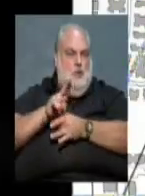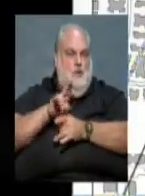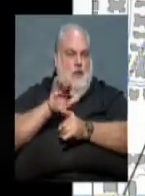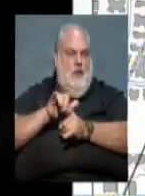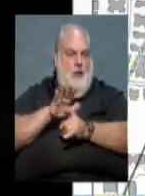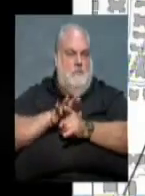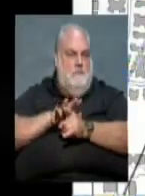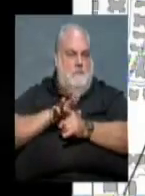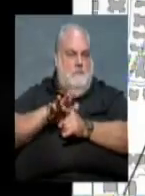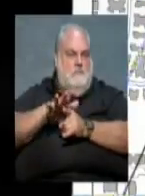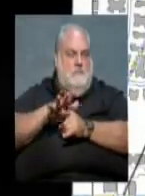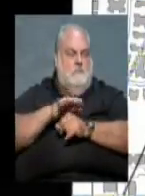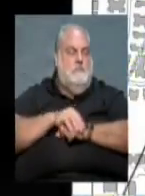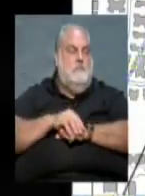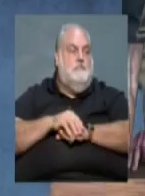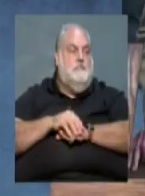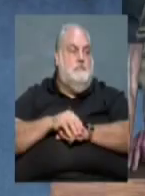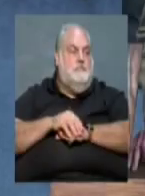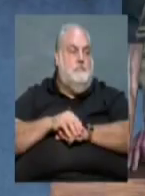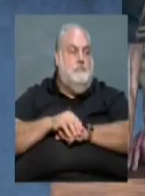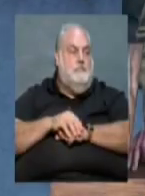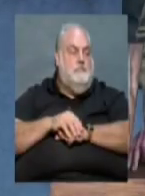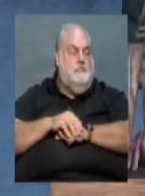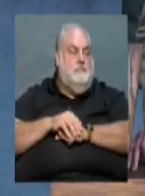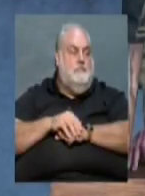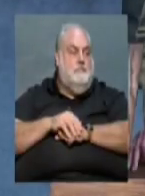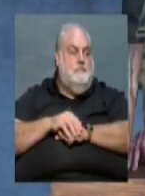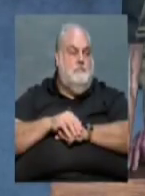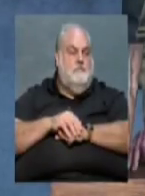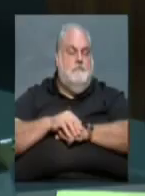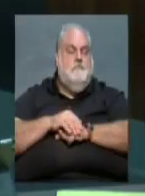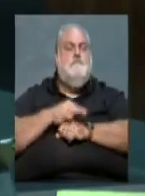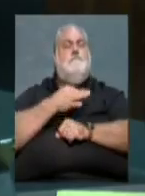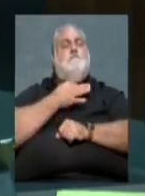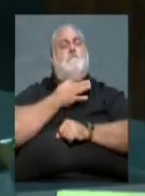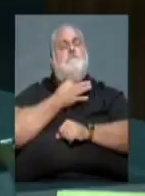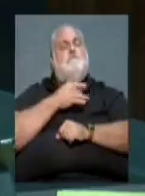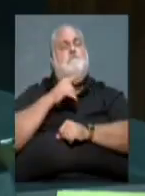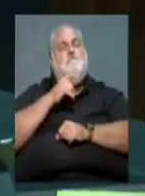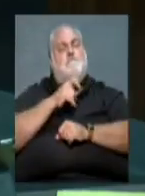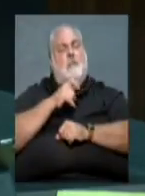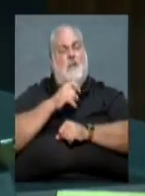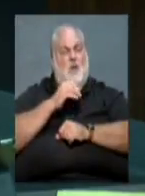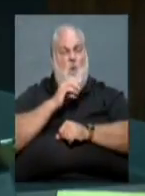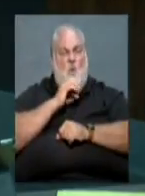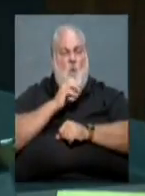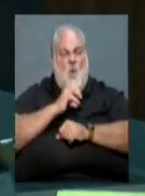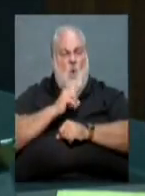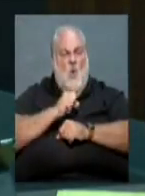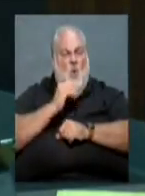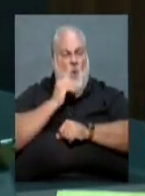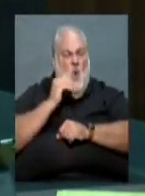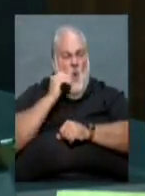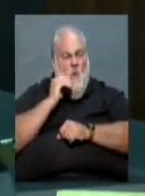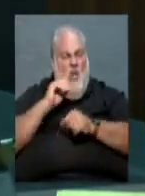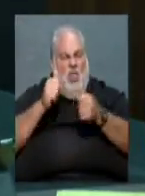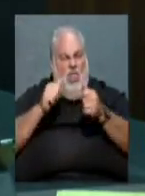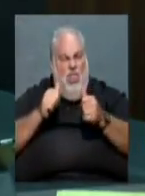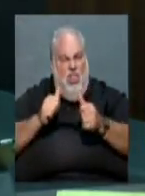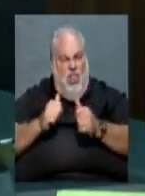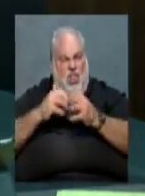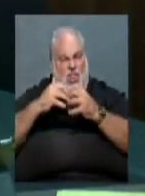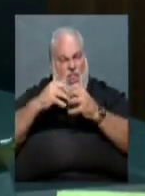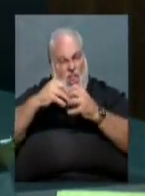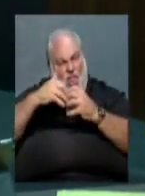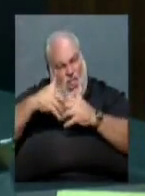Stagecoach on both sides. Okay. There's sort of a rundown home that's there now, and when